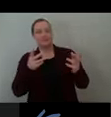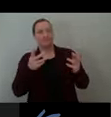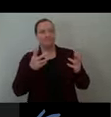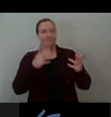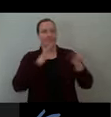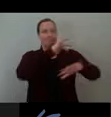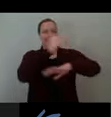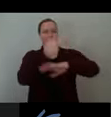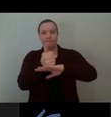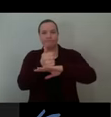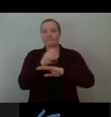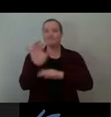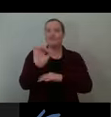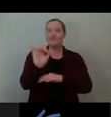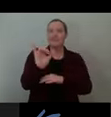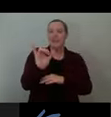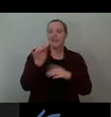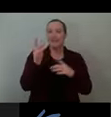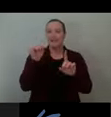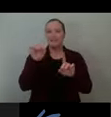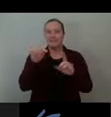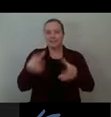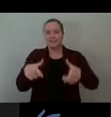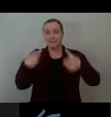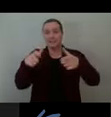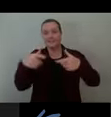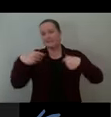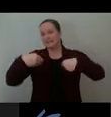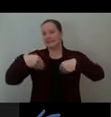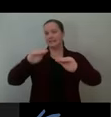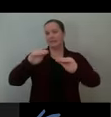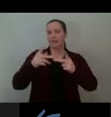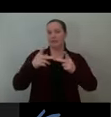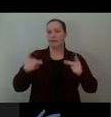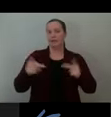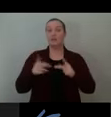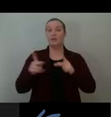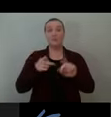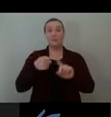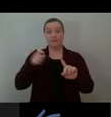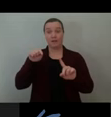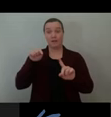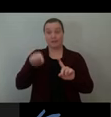suite. It's where people from the surrounding communities may choose a plant from the forest to be adopted.